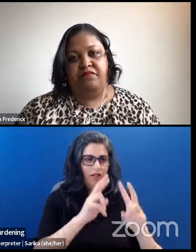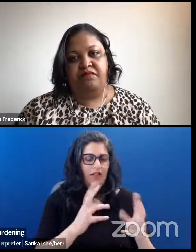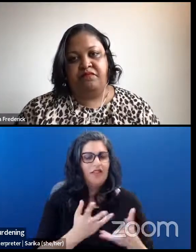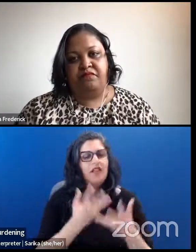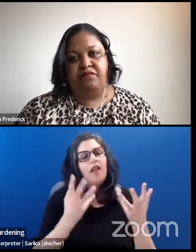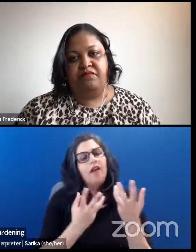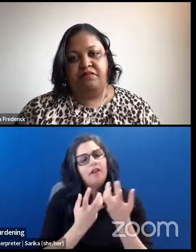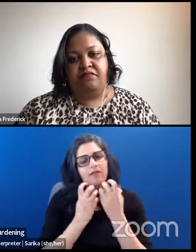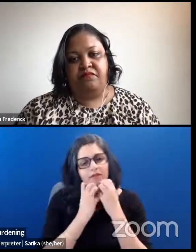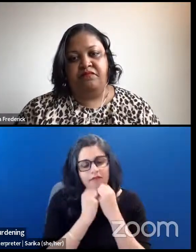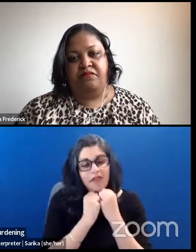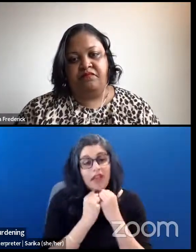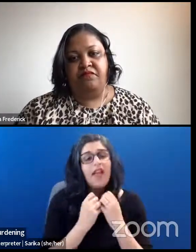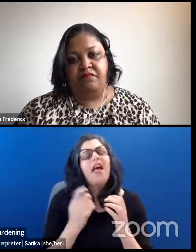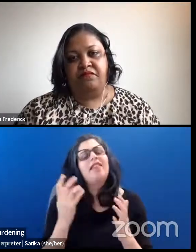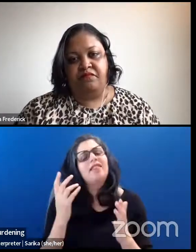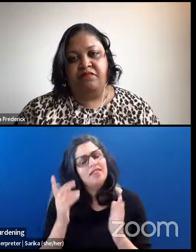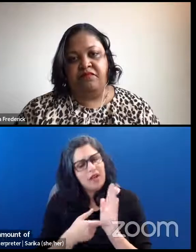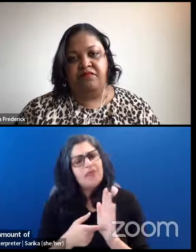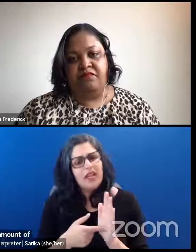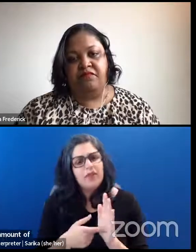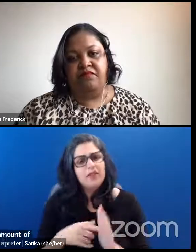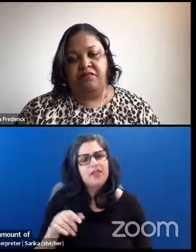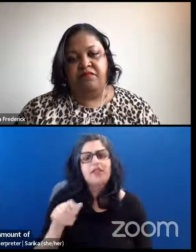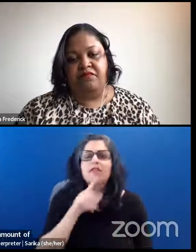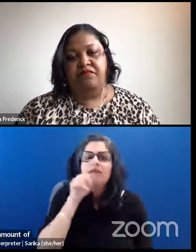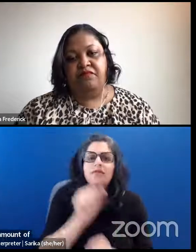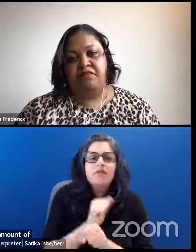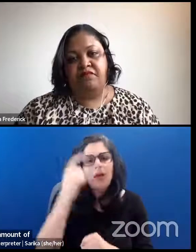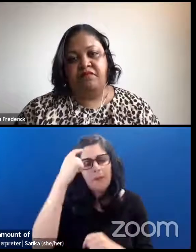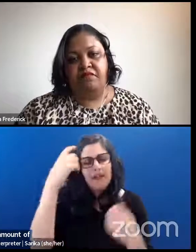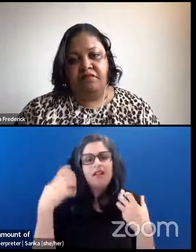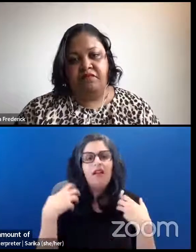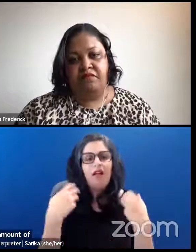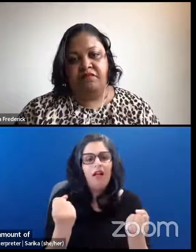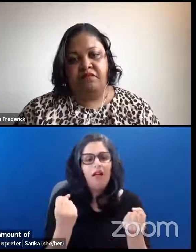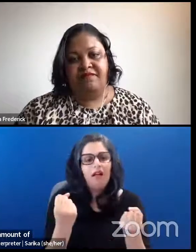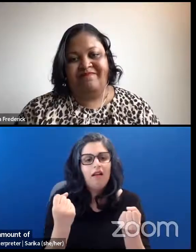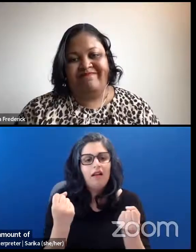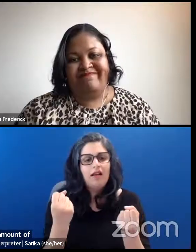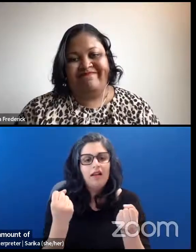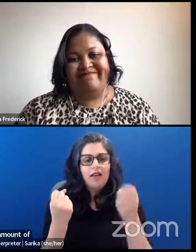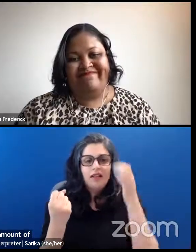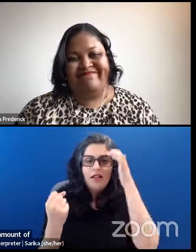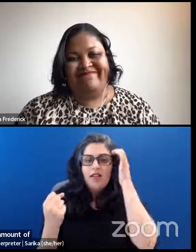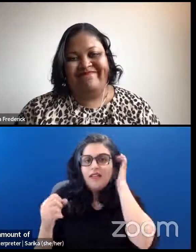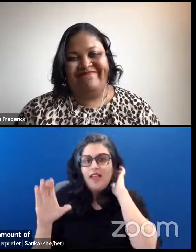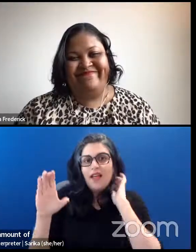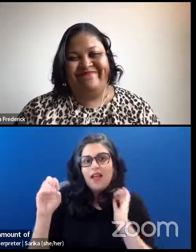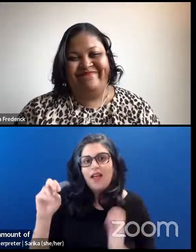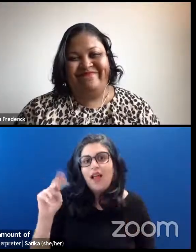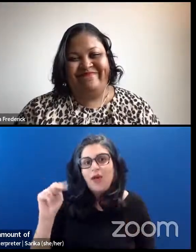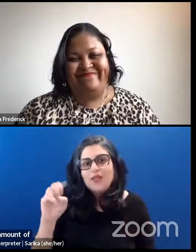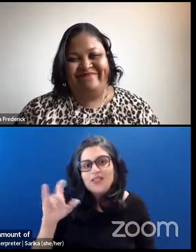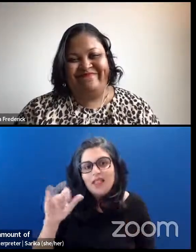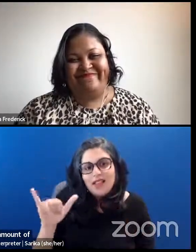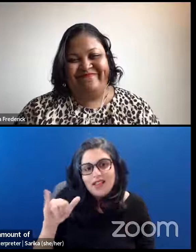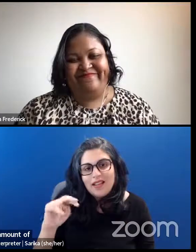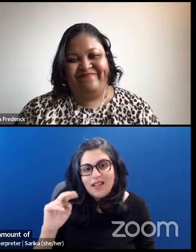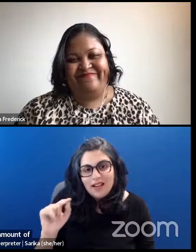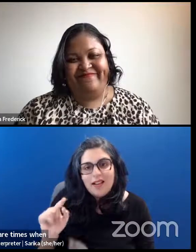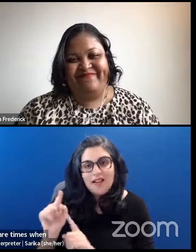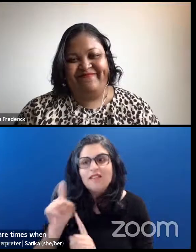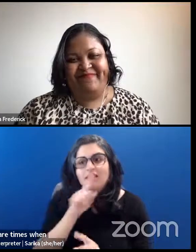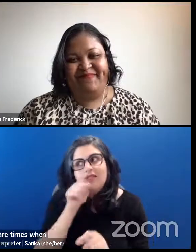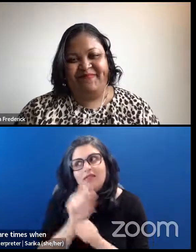you know, acute mental health intervention is necessary. That's the C-O-U-N-S-E-L, the counseling that's counseling. But counsel is a gathering